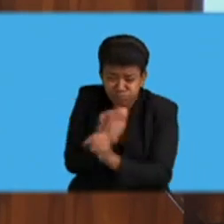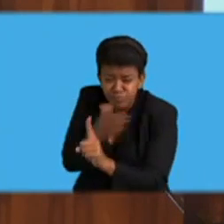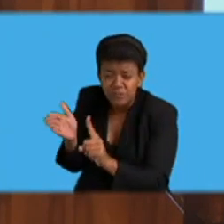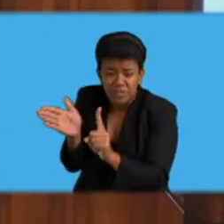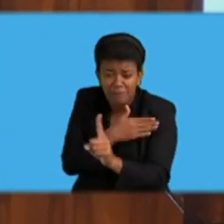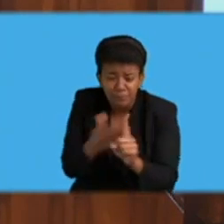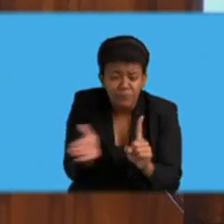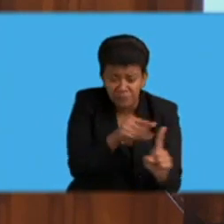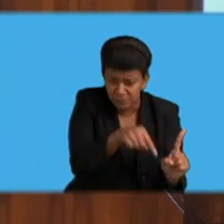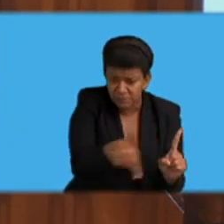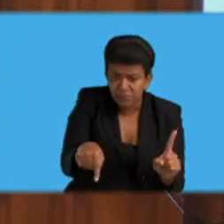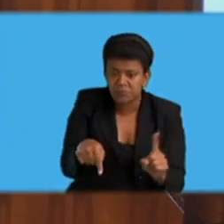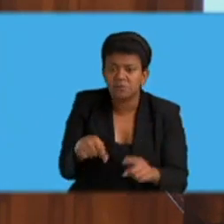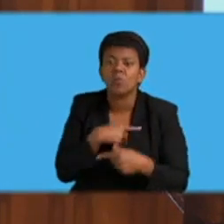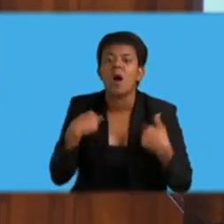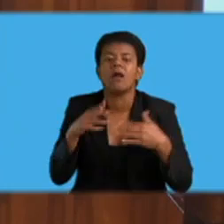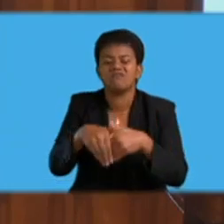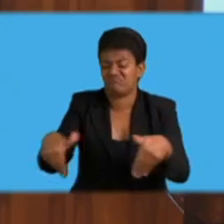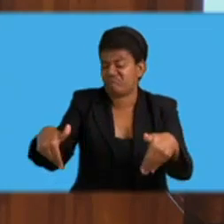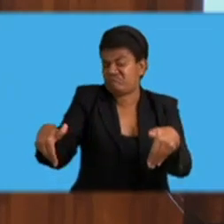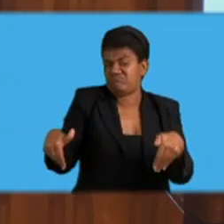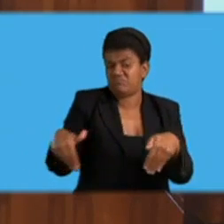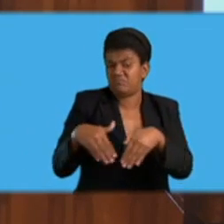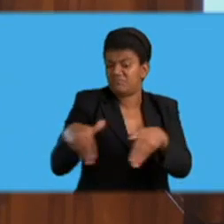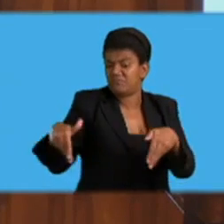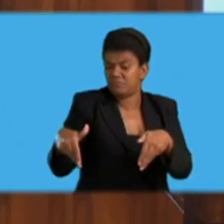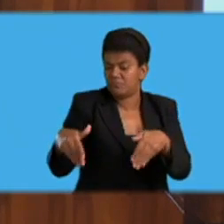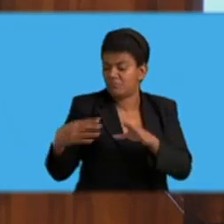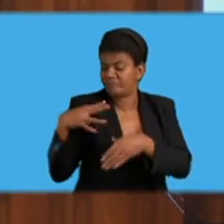to mind your own business and not to be involved.